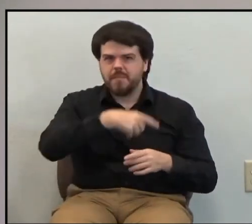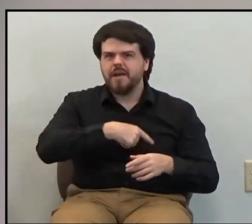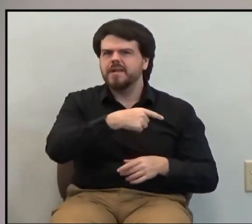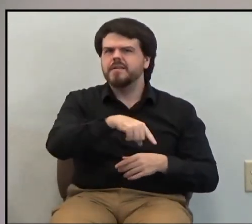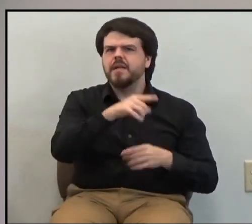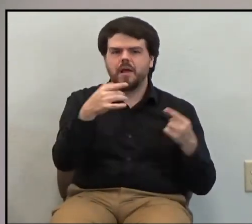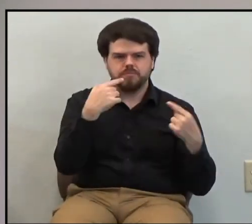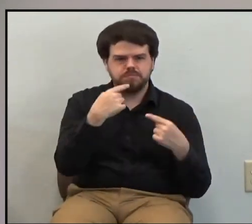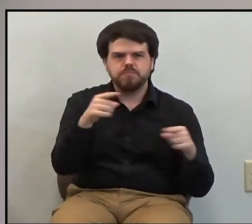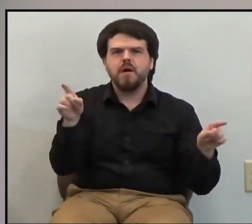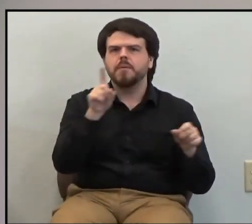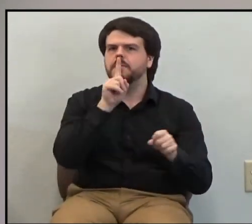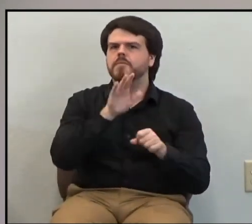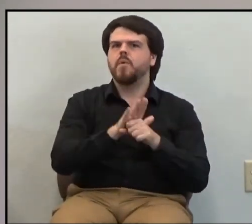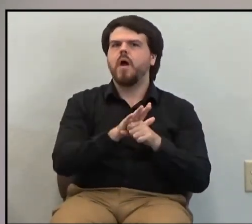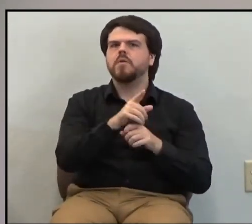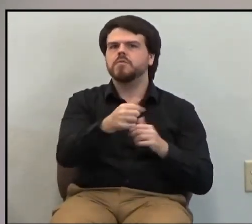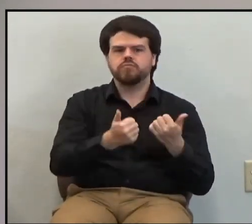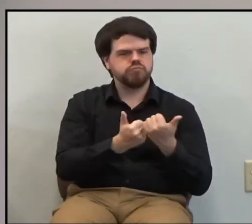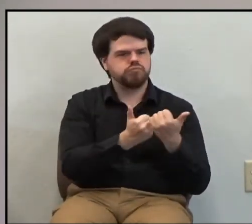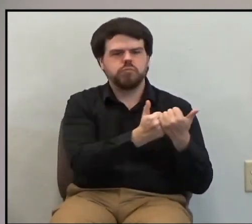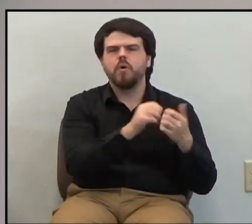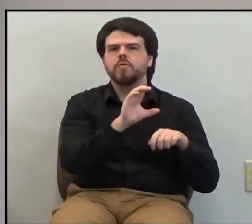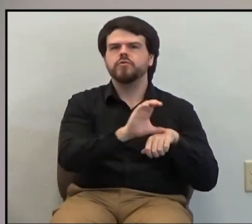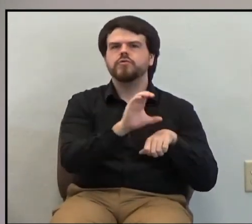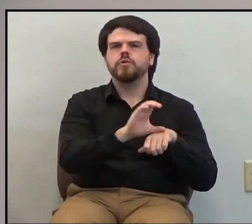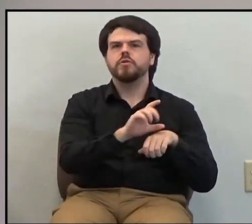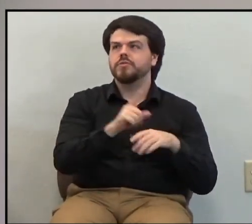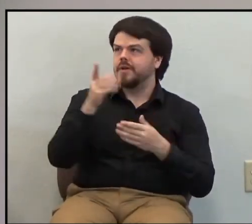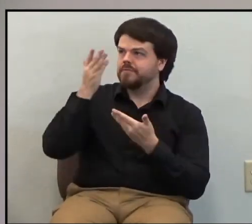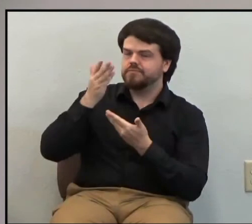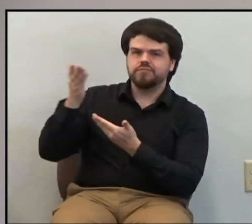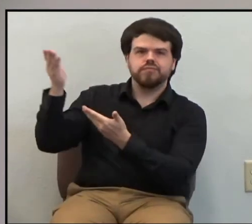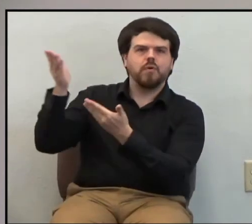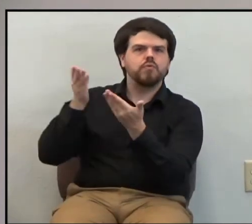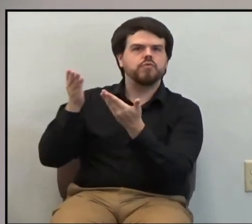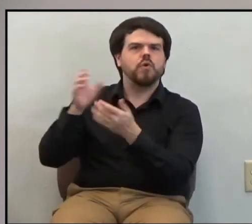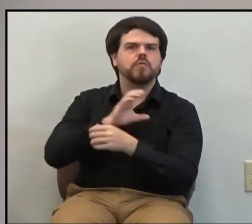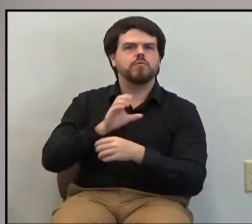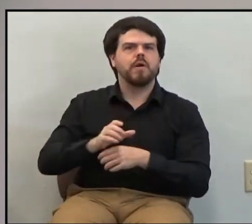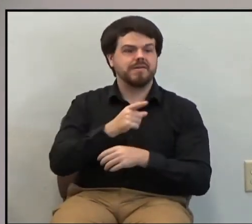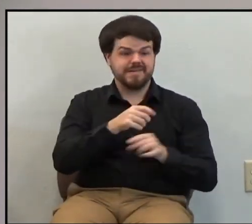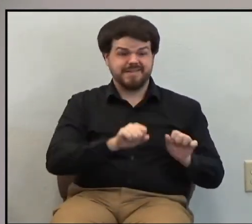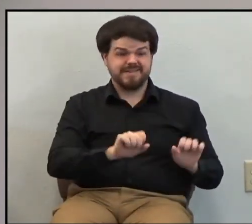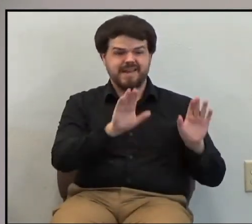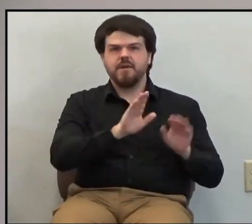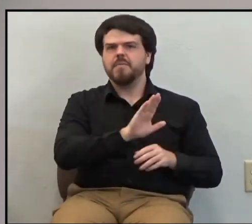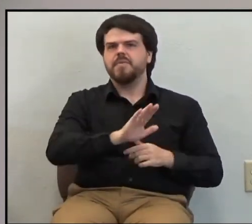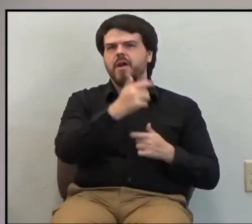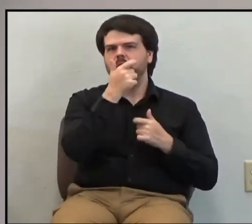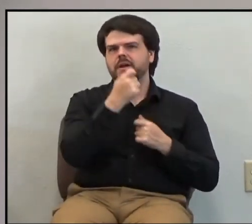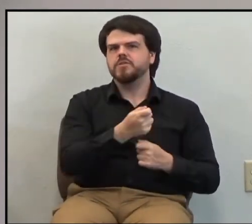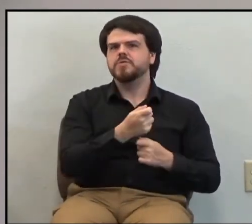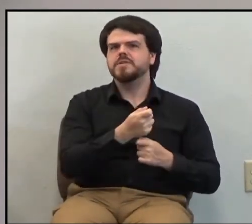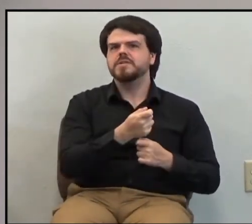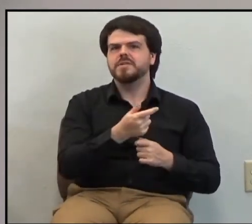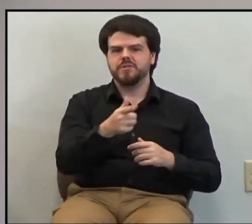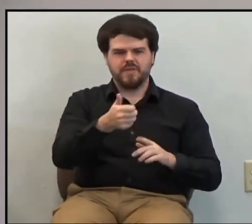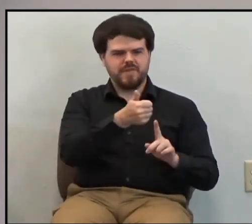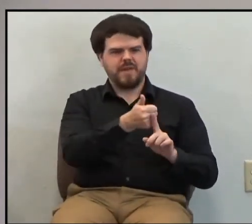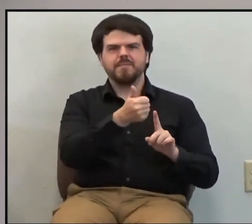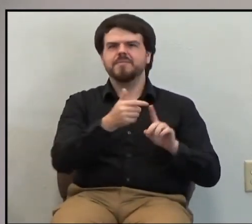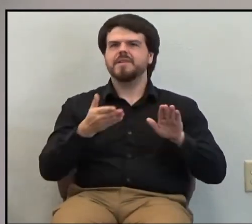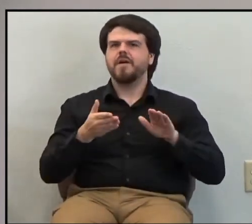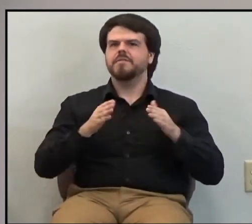made public vows to the church and to Christ to give up their interests, to die to self, and to